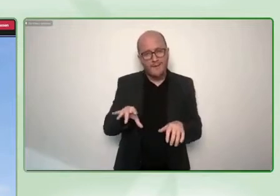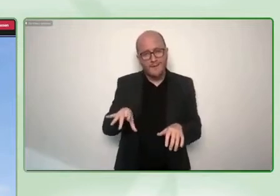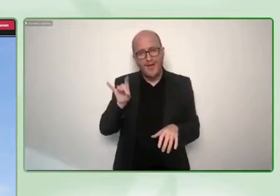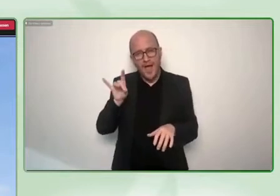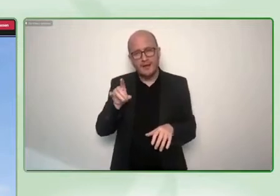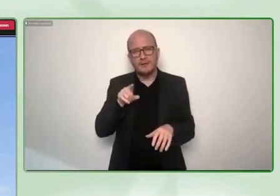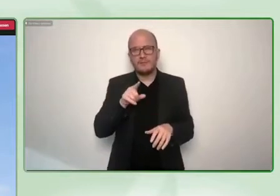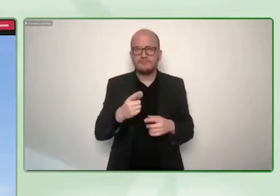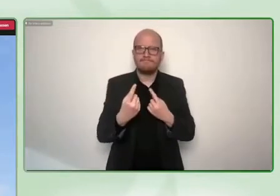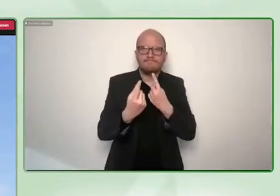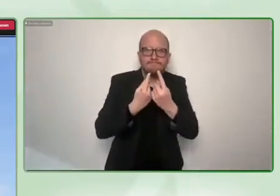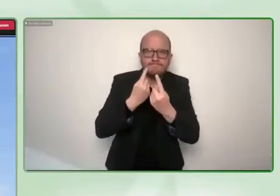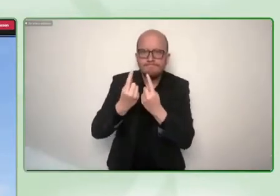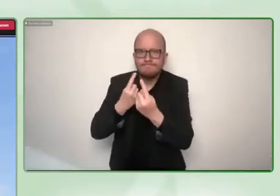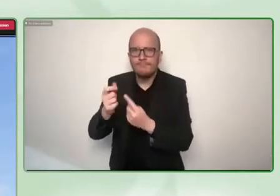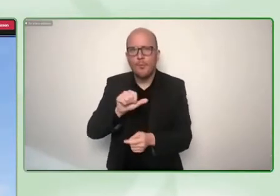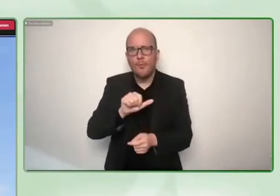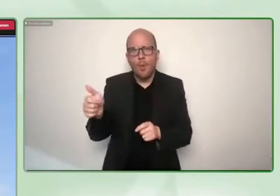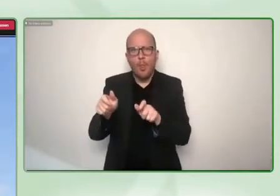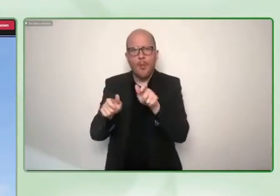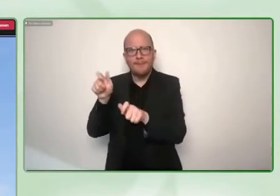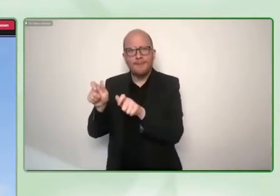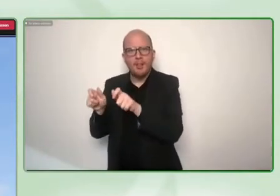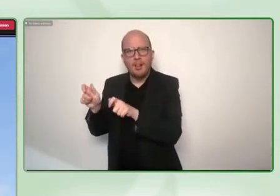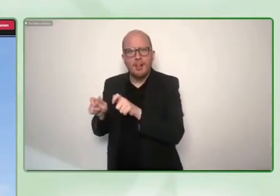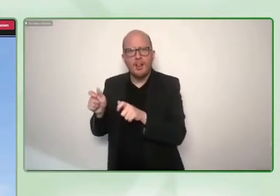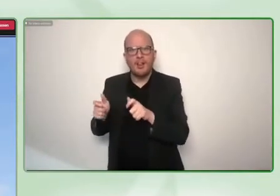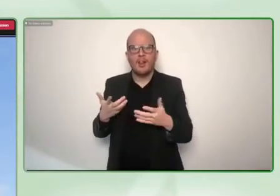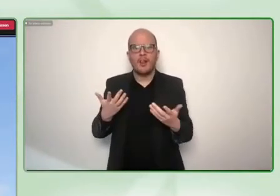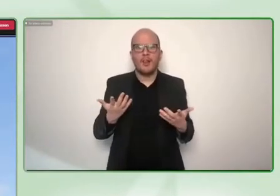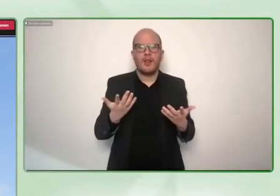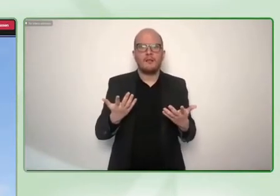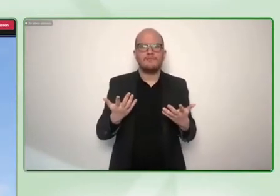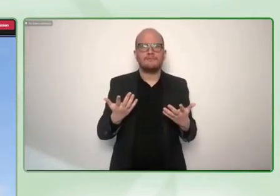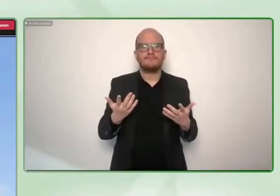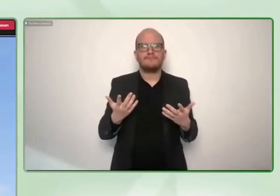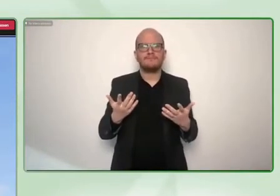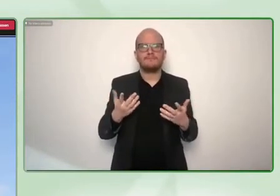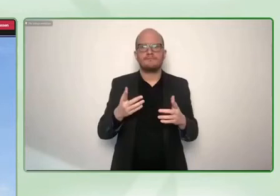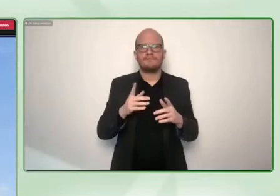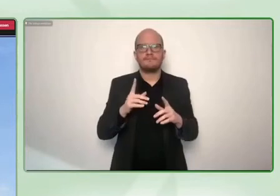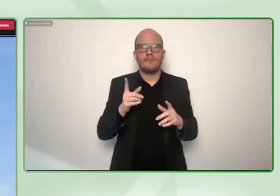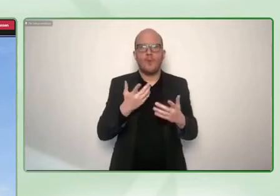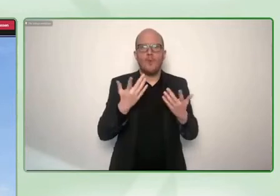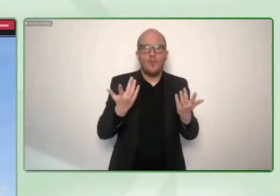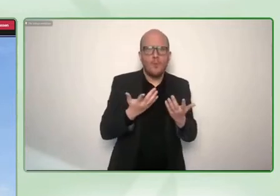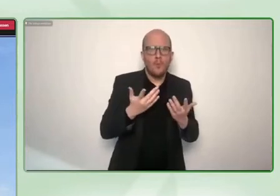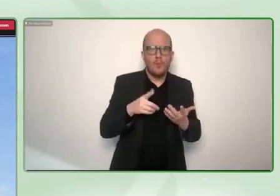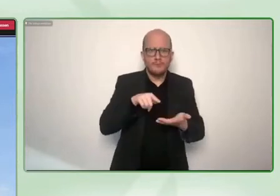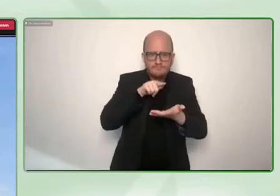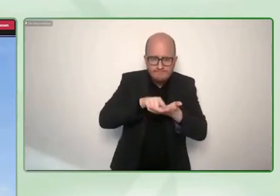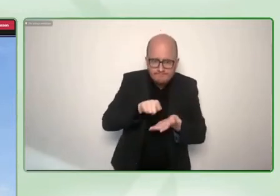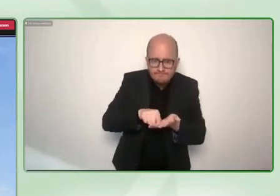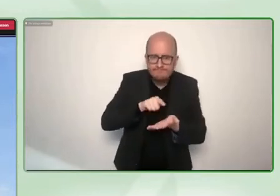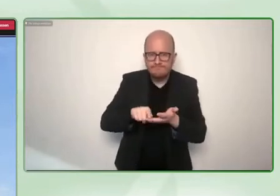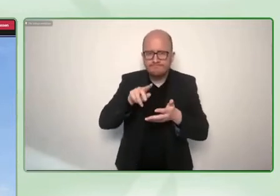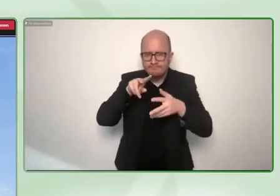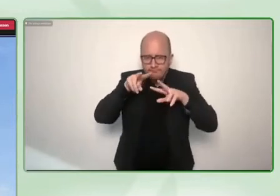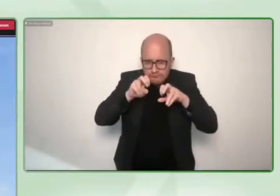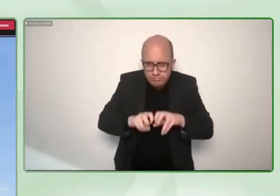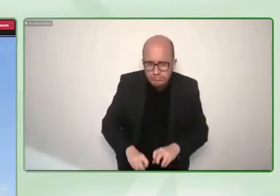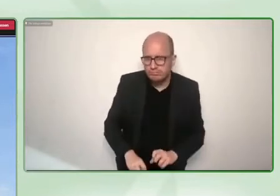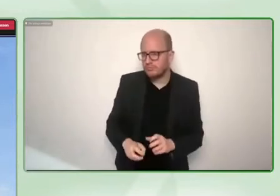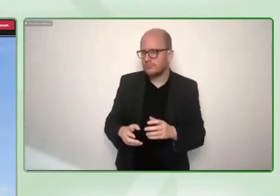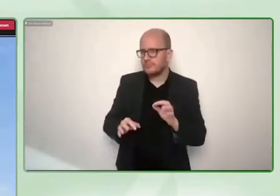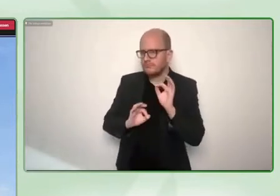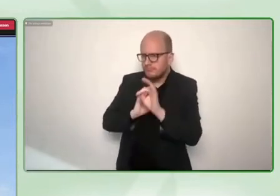uh so the biases tend to be less emergent uh for other people than people have biases about themselves and the same is true about organizations